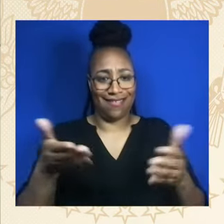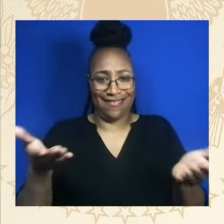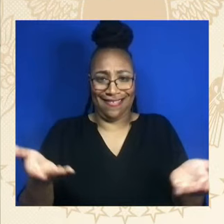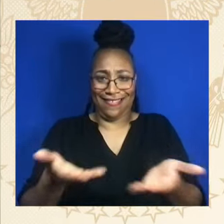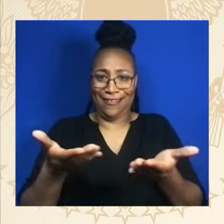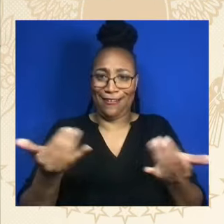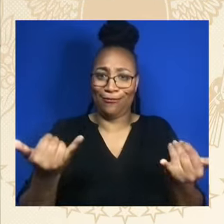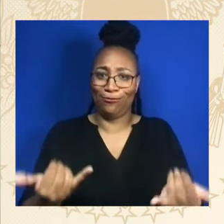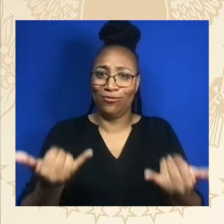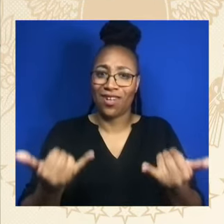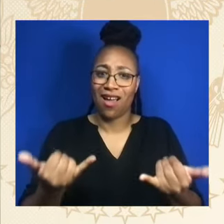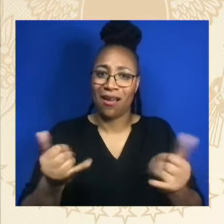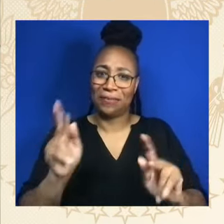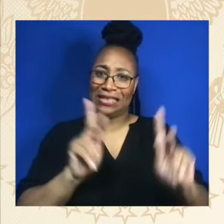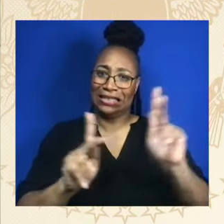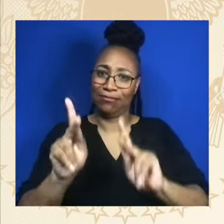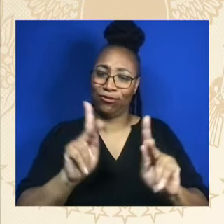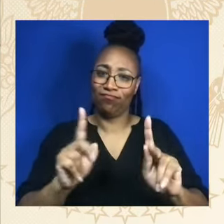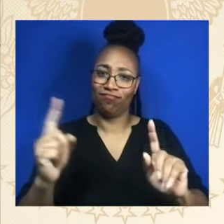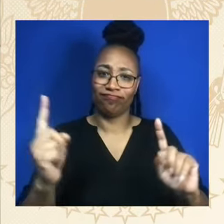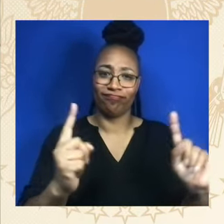may be a white boy, but I'm not stupid.